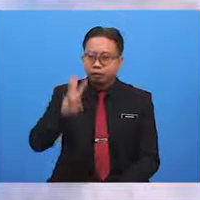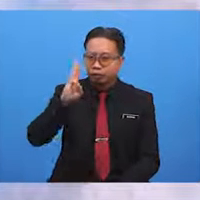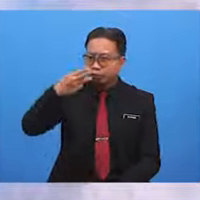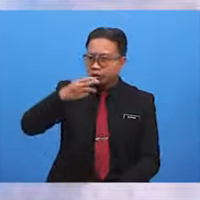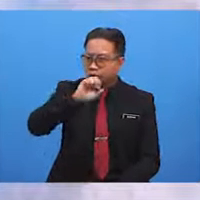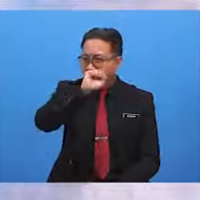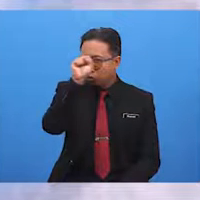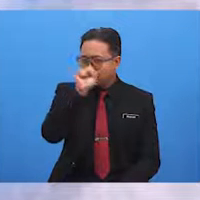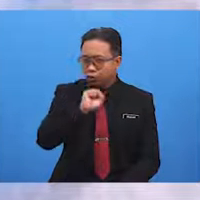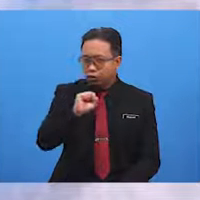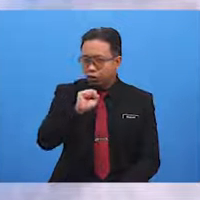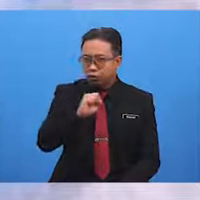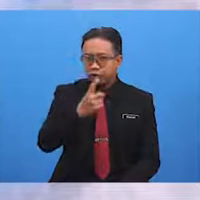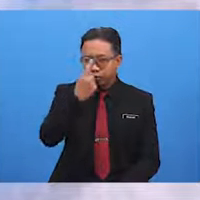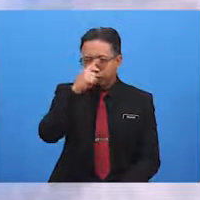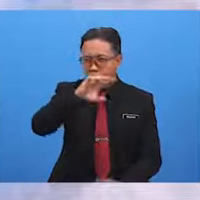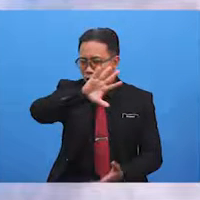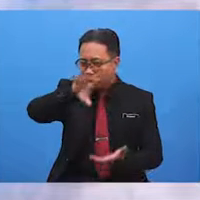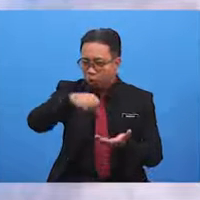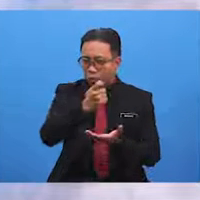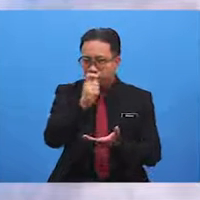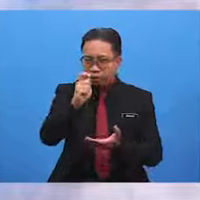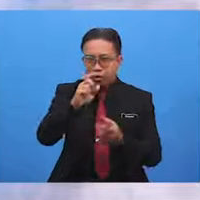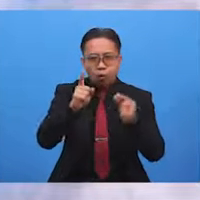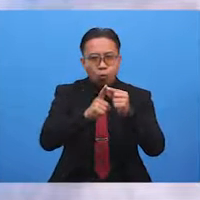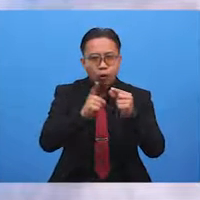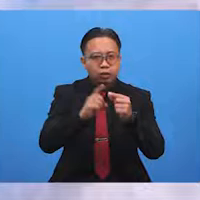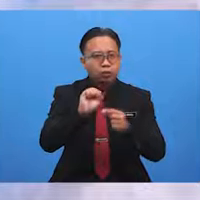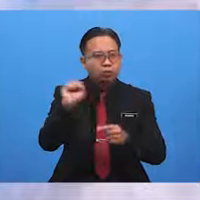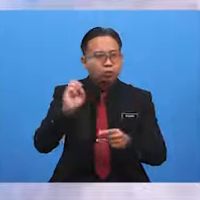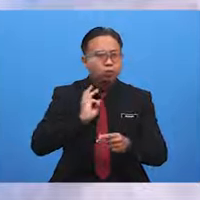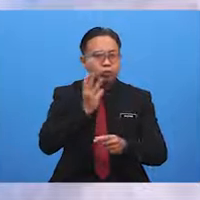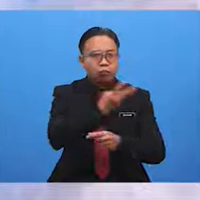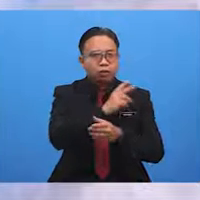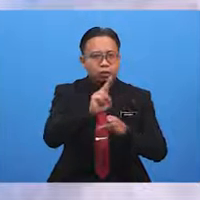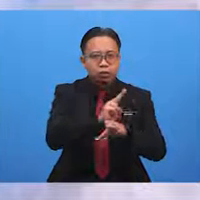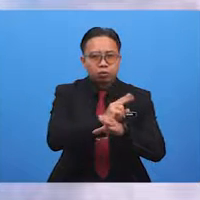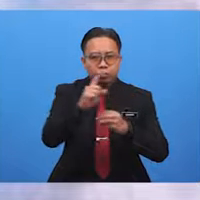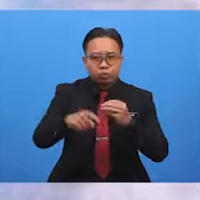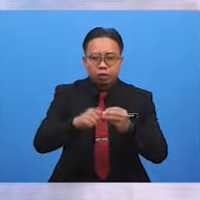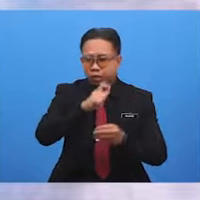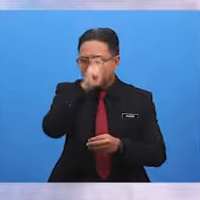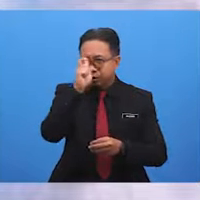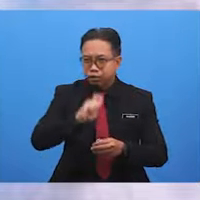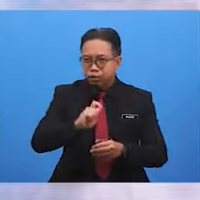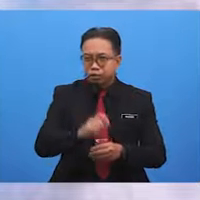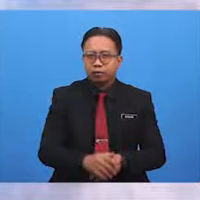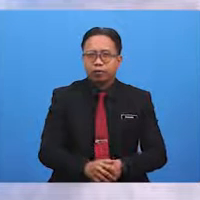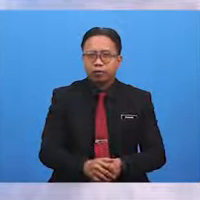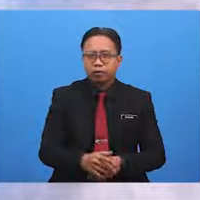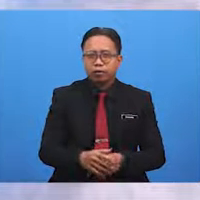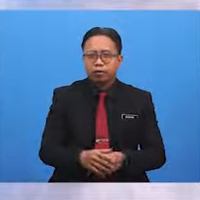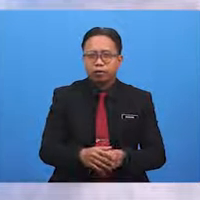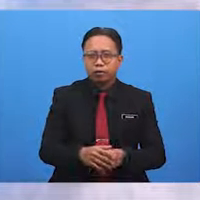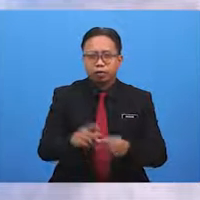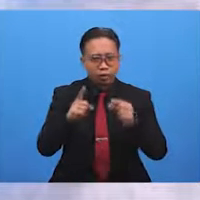WH question stands for all the words we use when asking questions. Of course, except